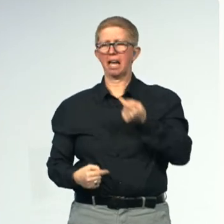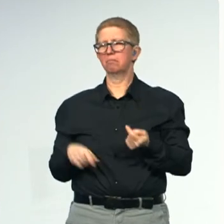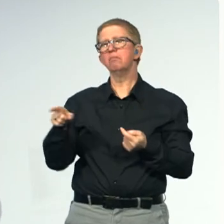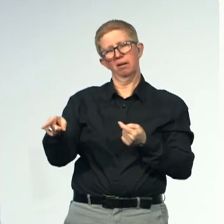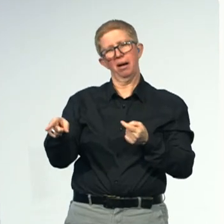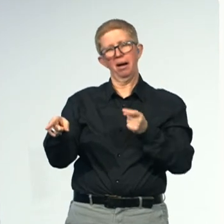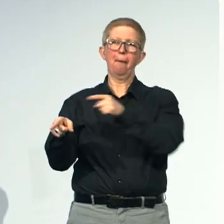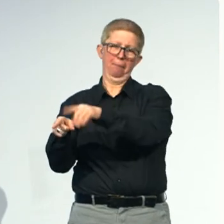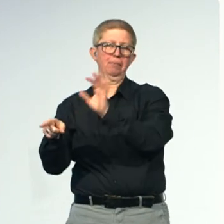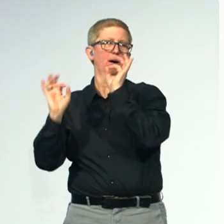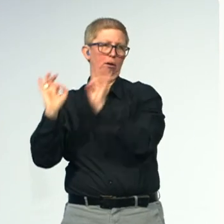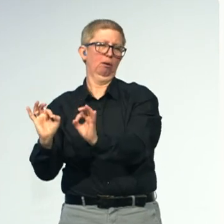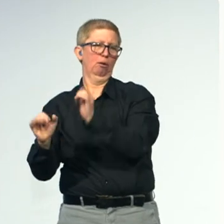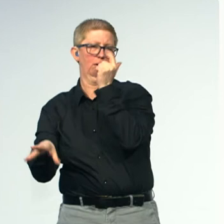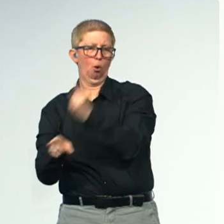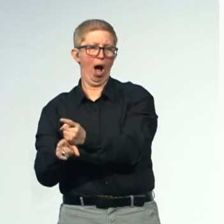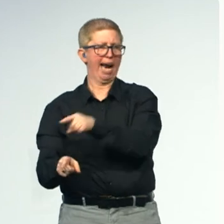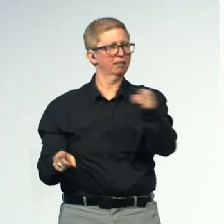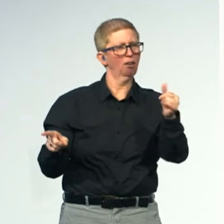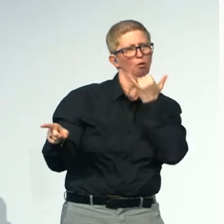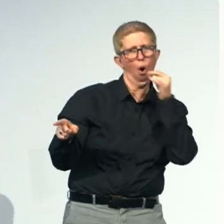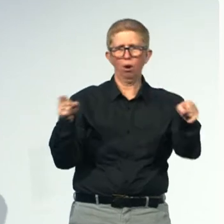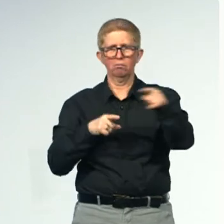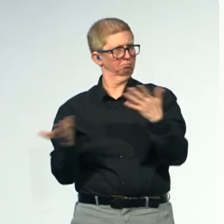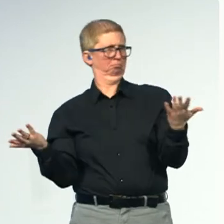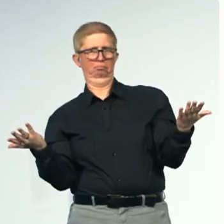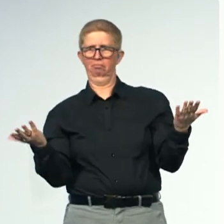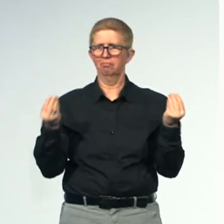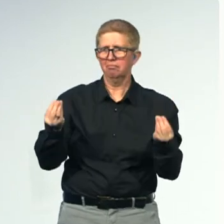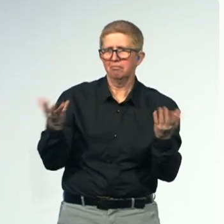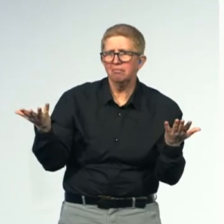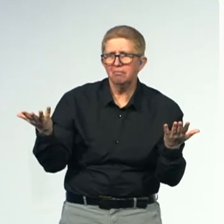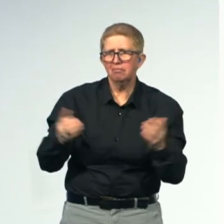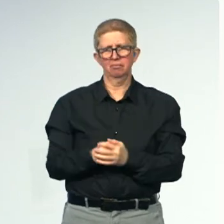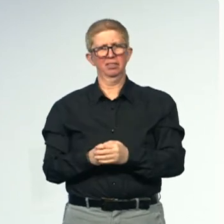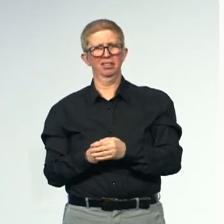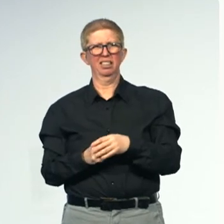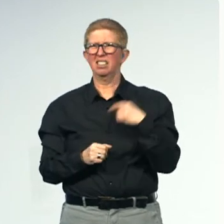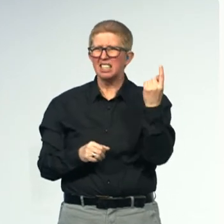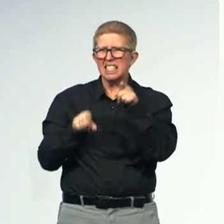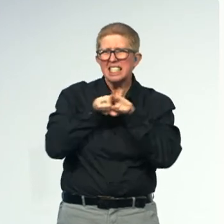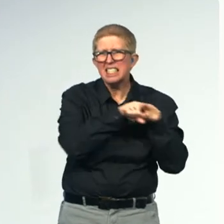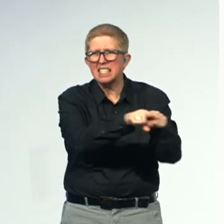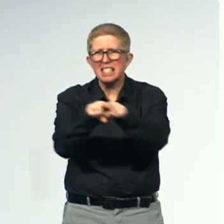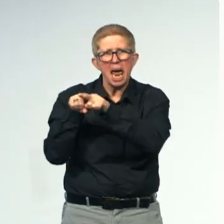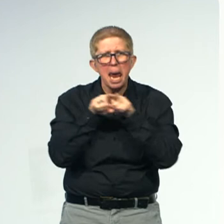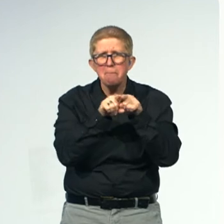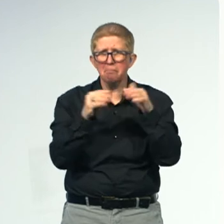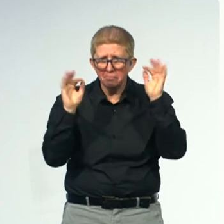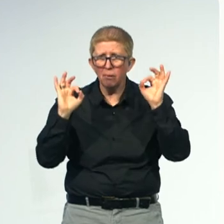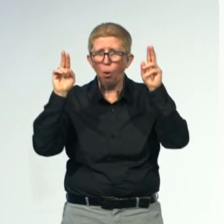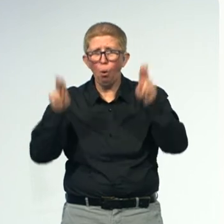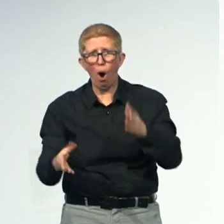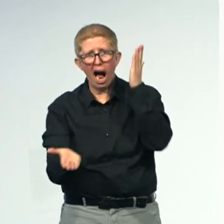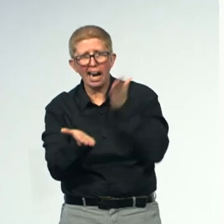humans that deserves freedom and equal rights and who don't? It's all about perspective. It's not